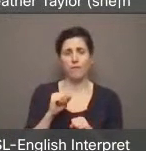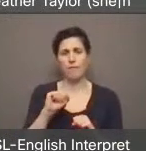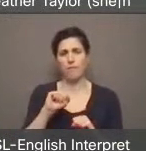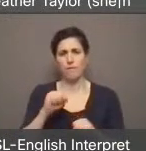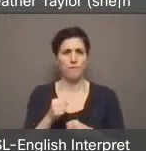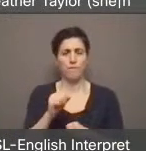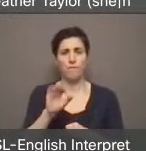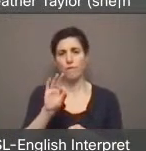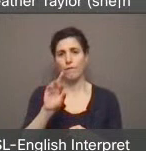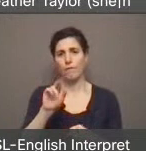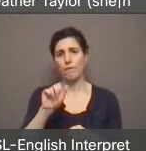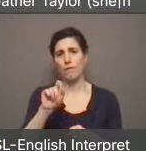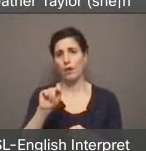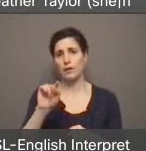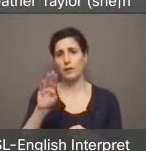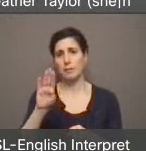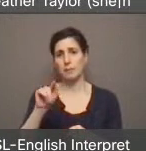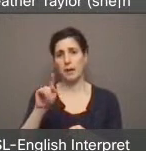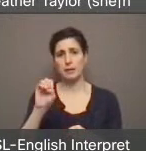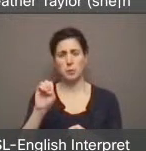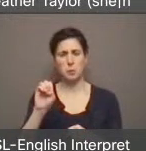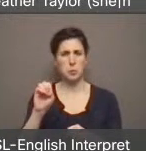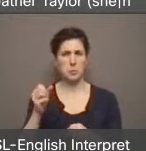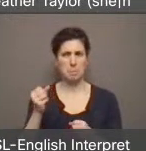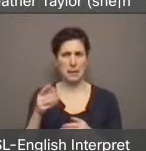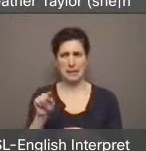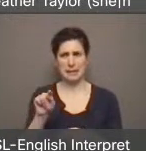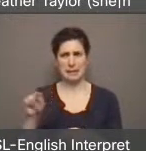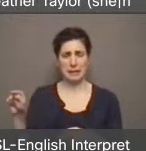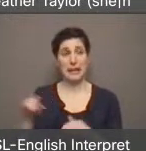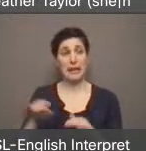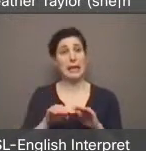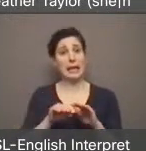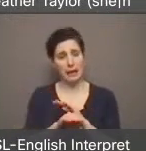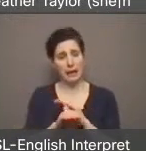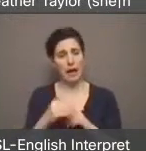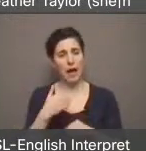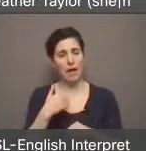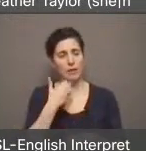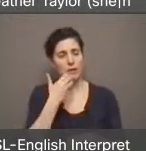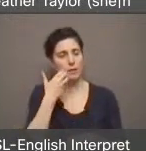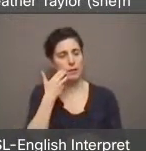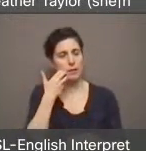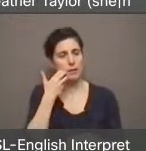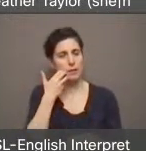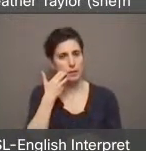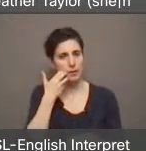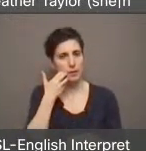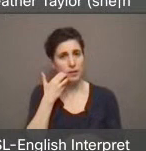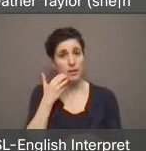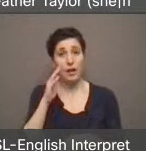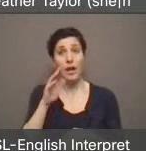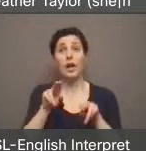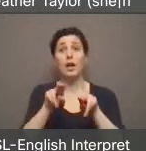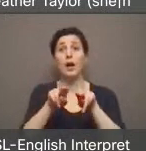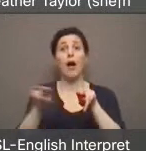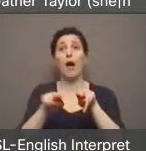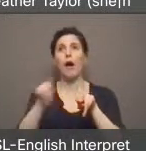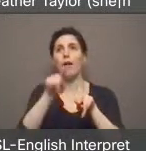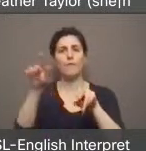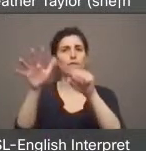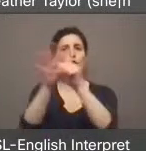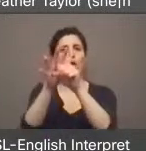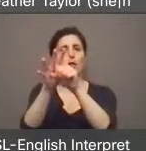drop ins offer a space, a respite from from the cold for the hundreds of people stuck outside because the shelters are full in the in the